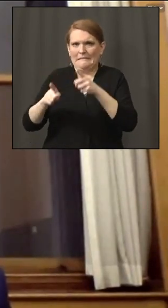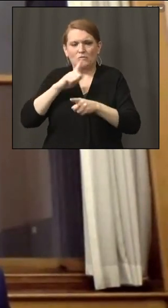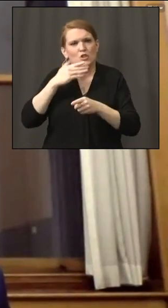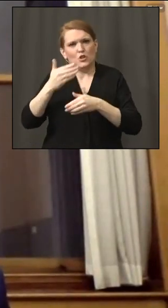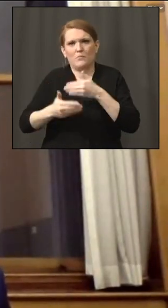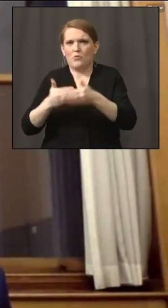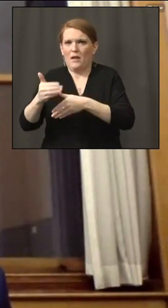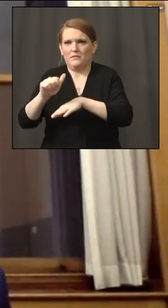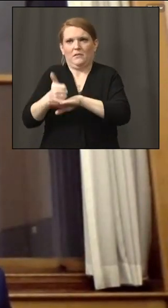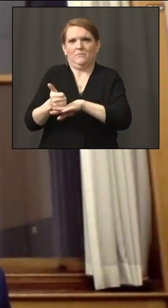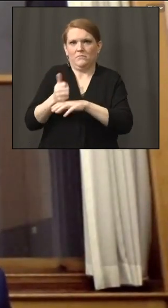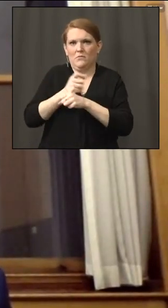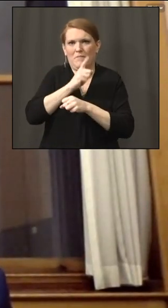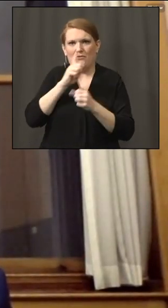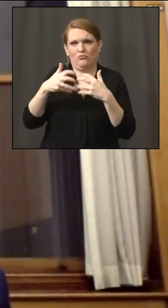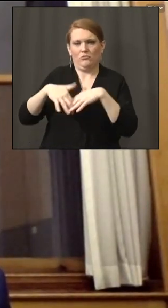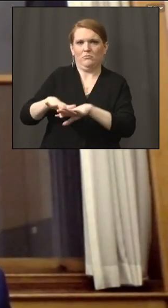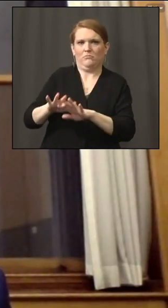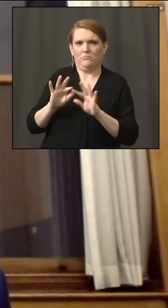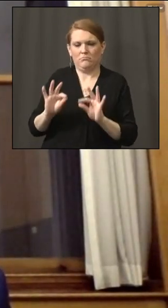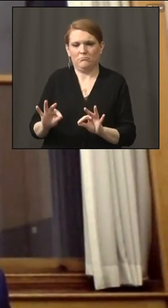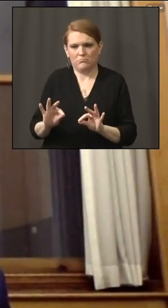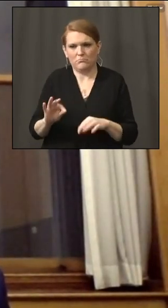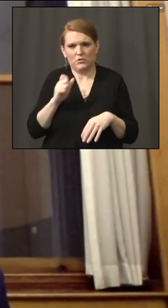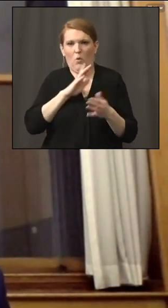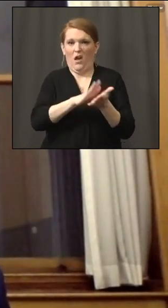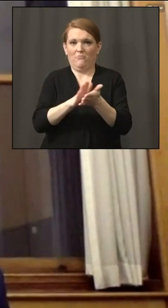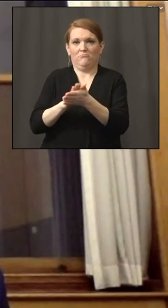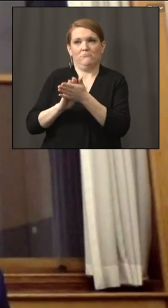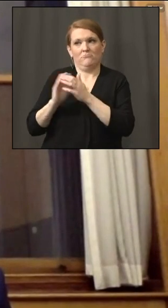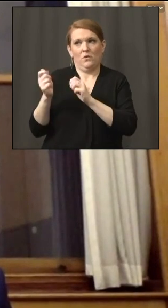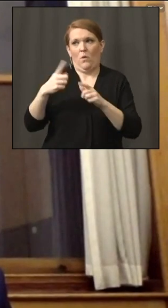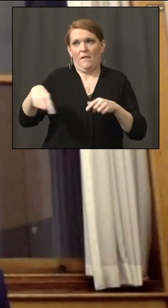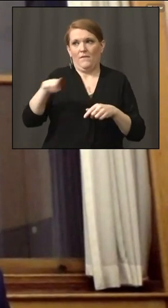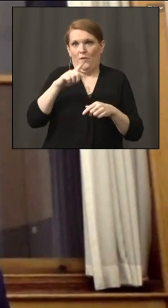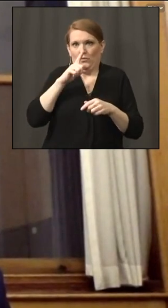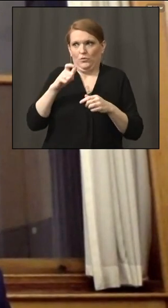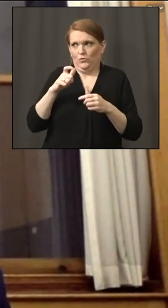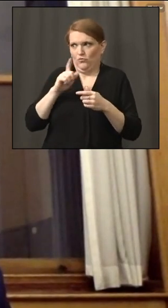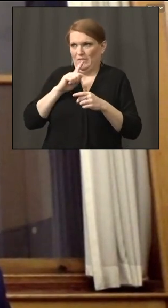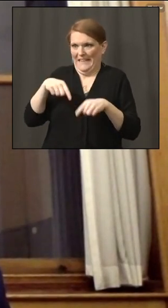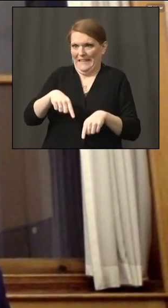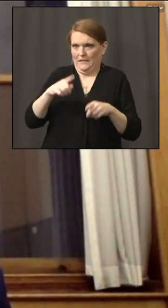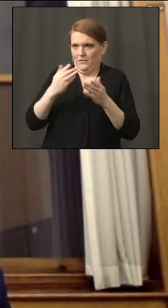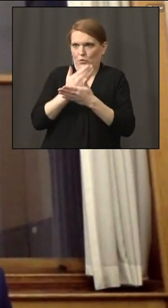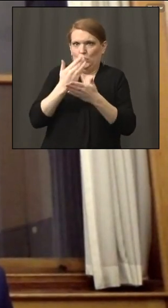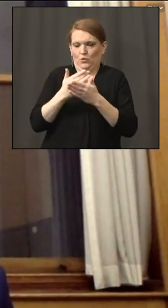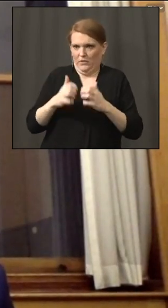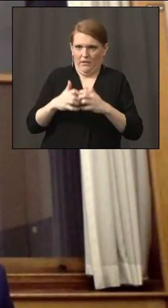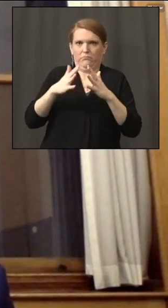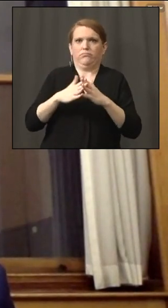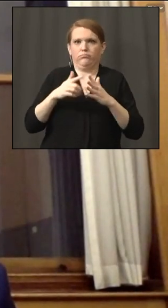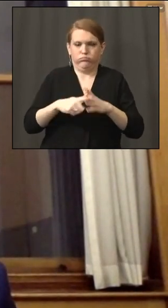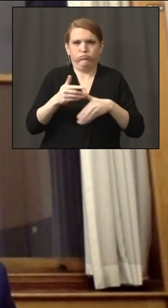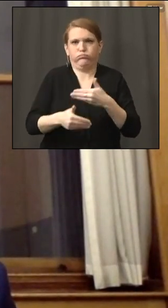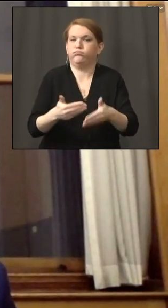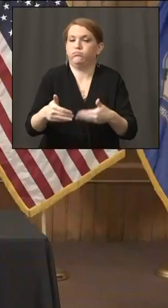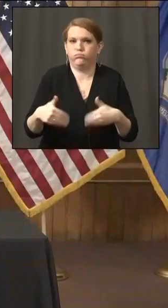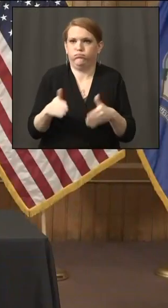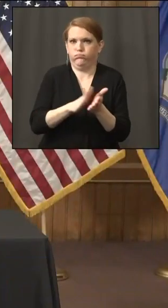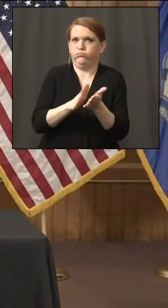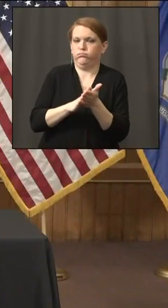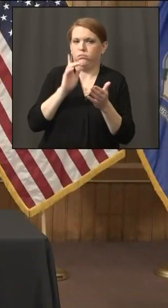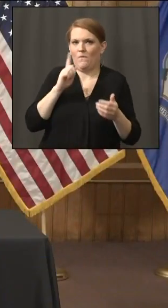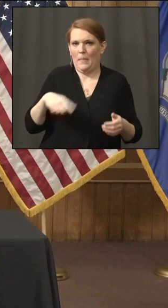provider partners who are doing a great job standing this up from scratch. And then one more question for the governor, you know,